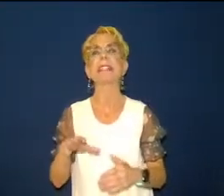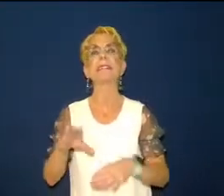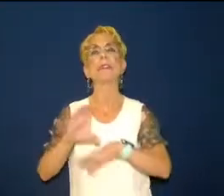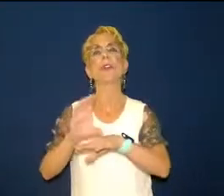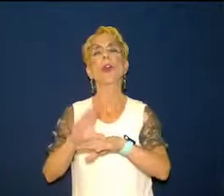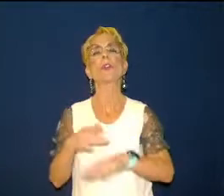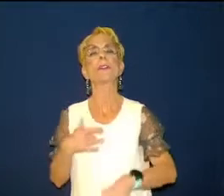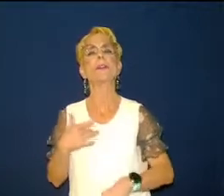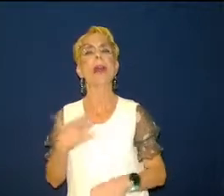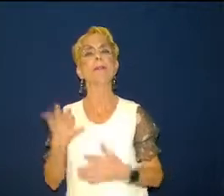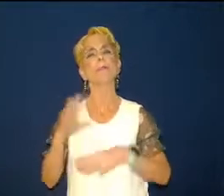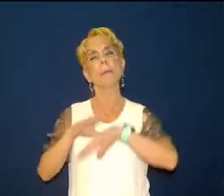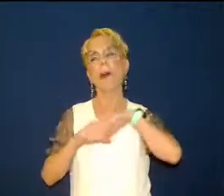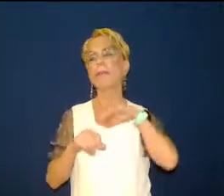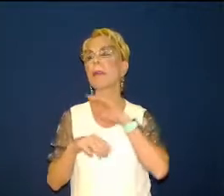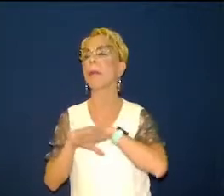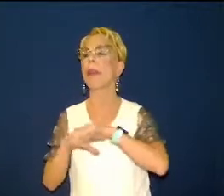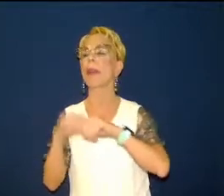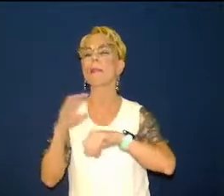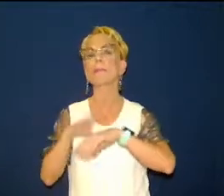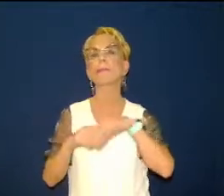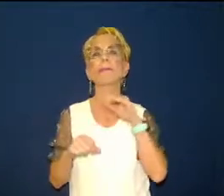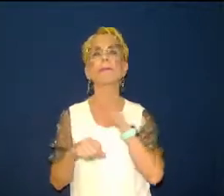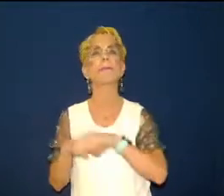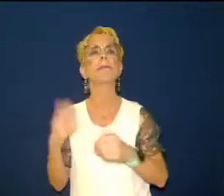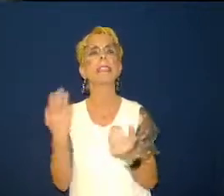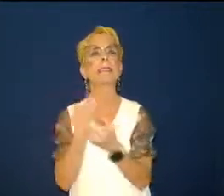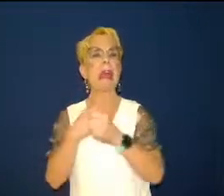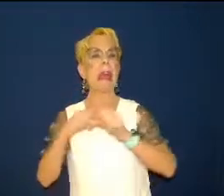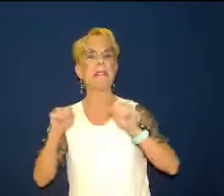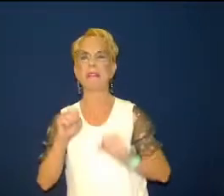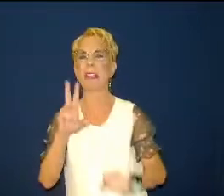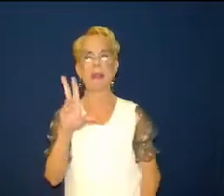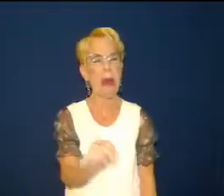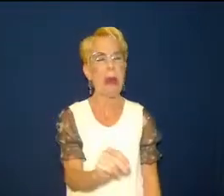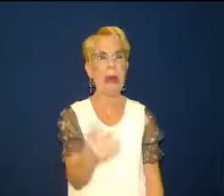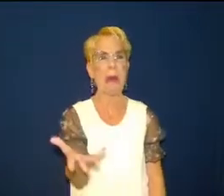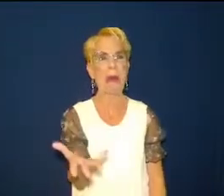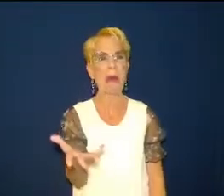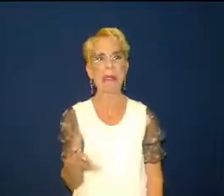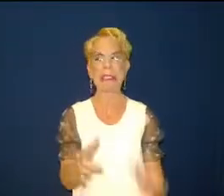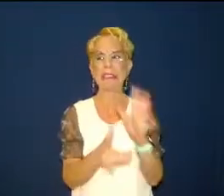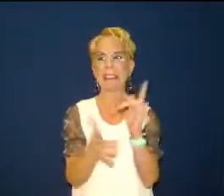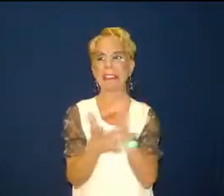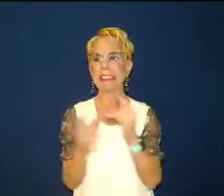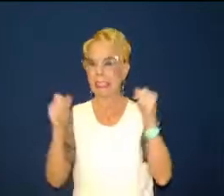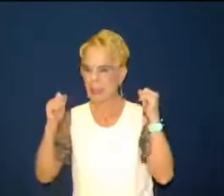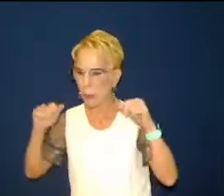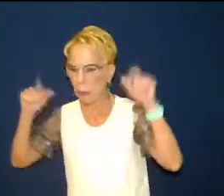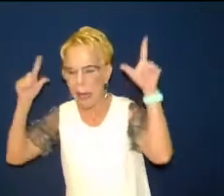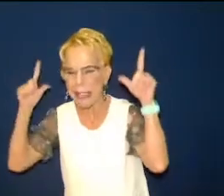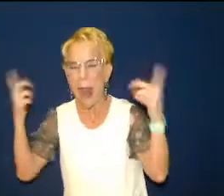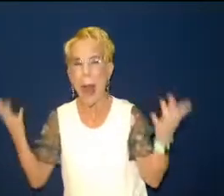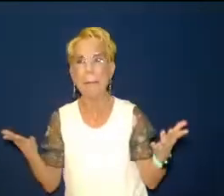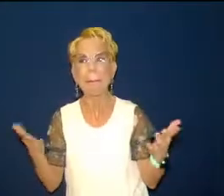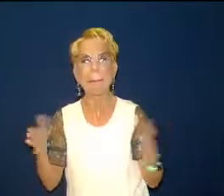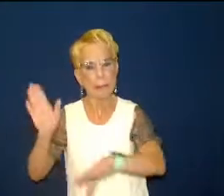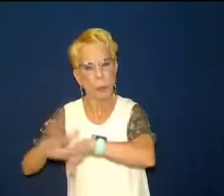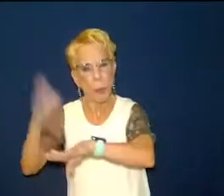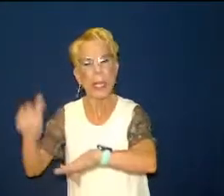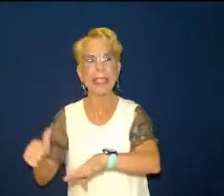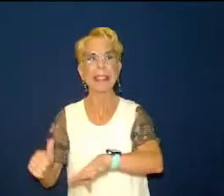reminding them of their past i mean he's reminding them of their past and their need to not be caught napping